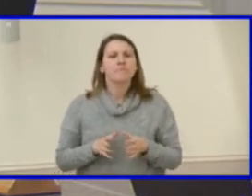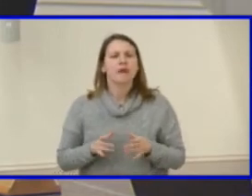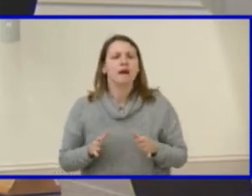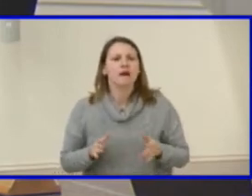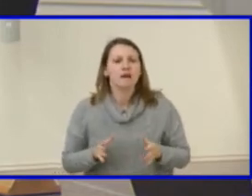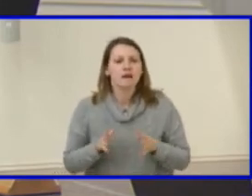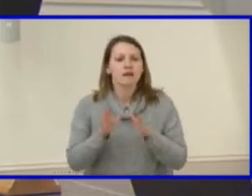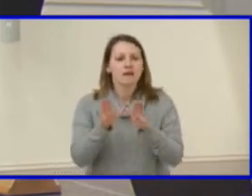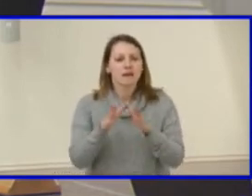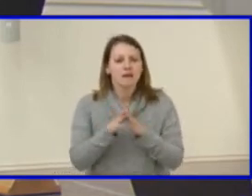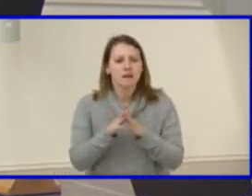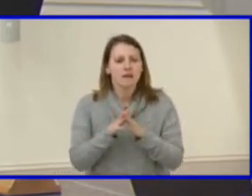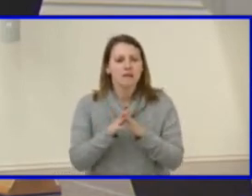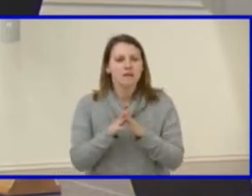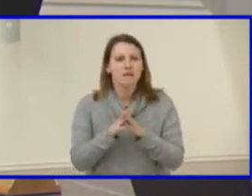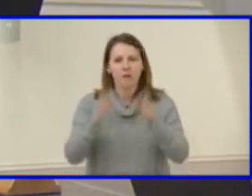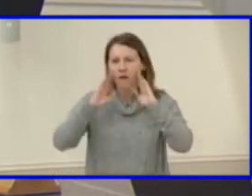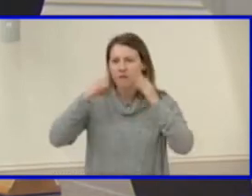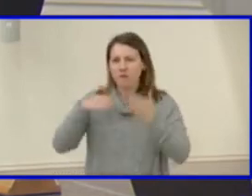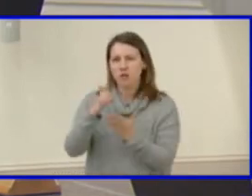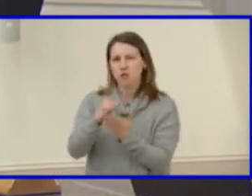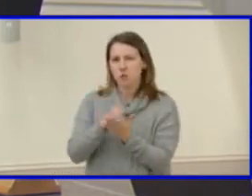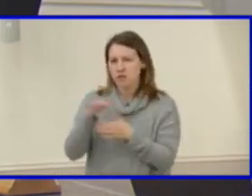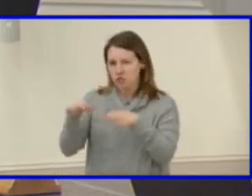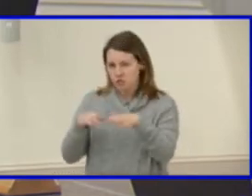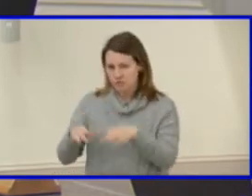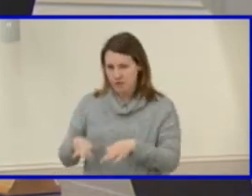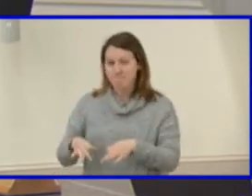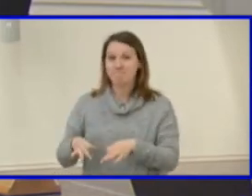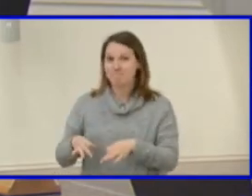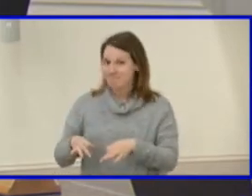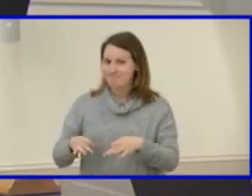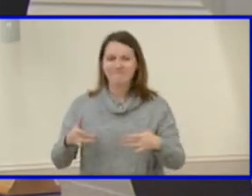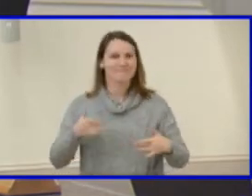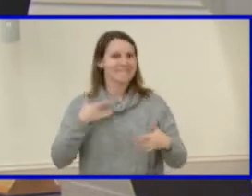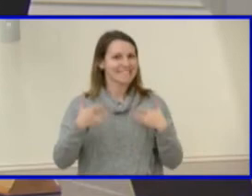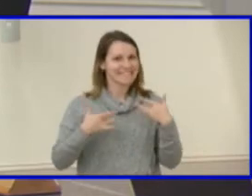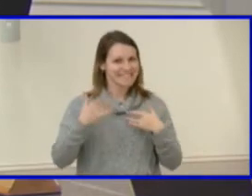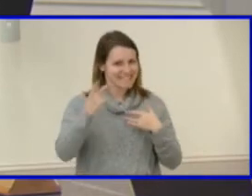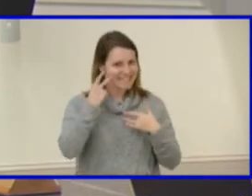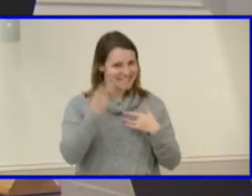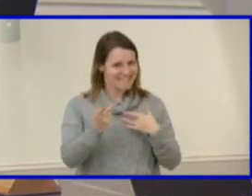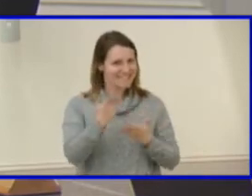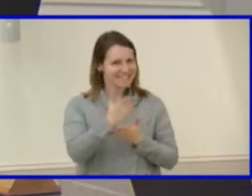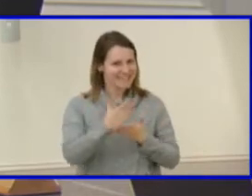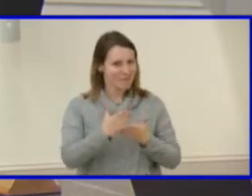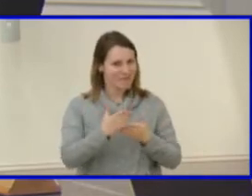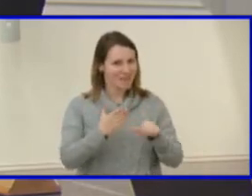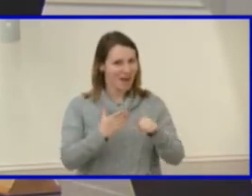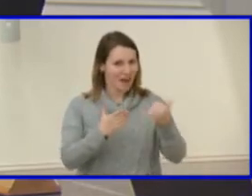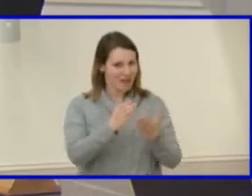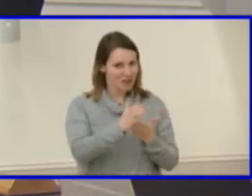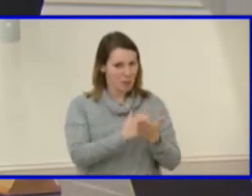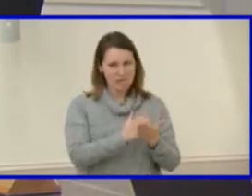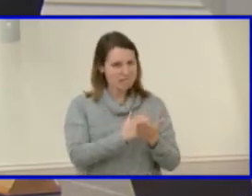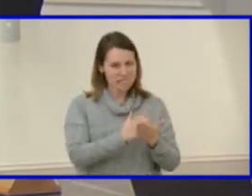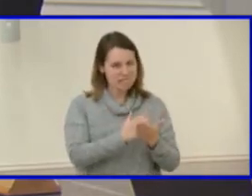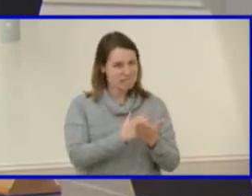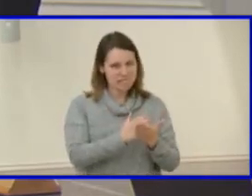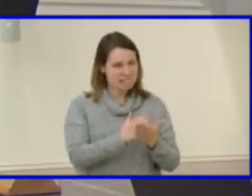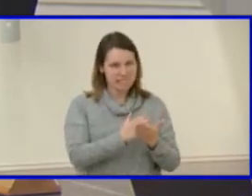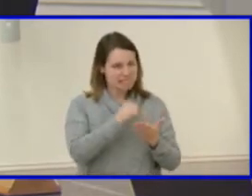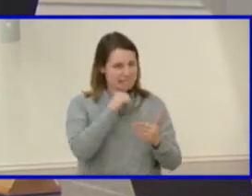Let me just start with course descriptions. So I was excited to see that we took off some of the courses that have not been offered. I know with our